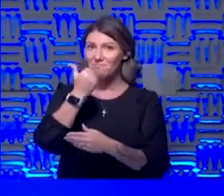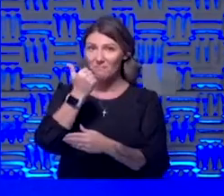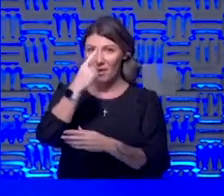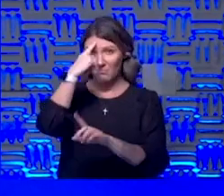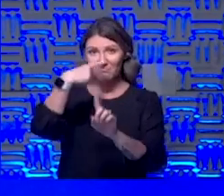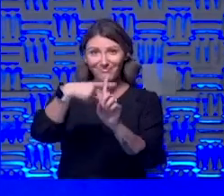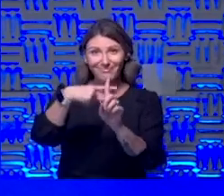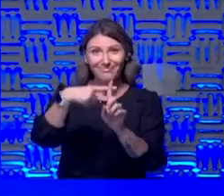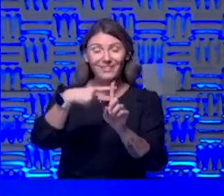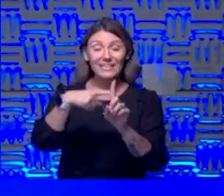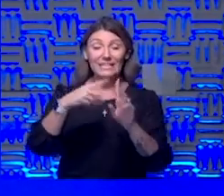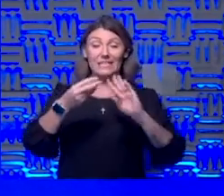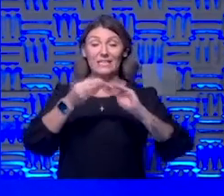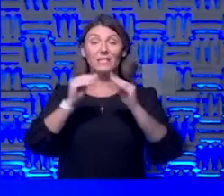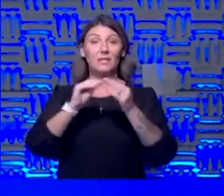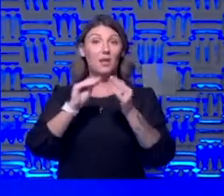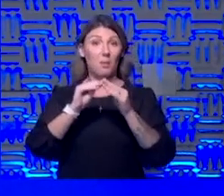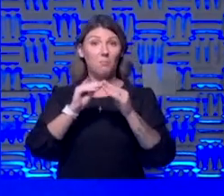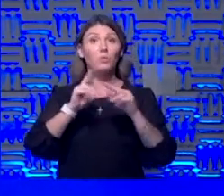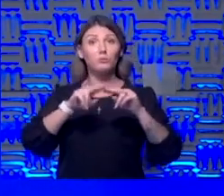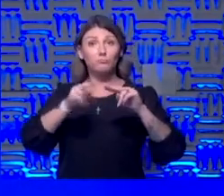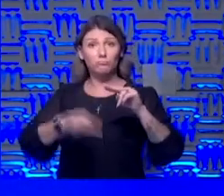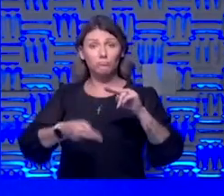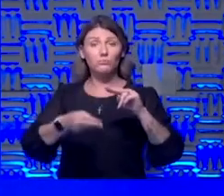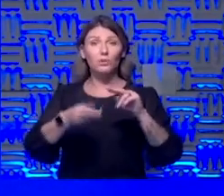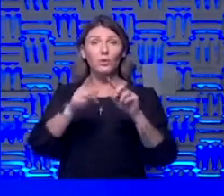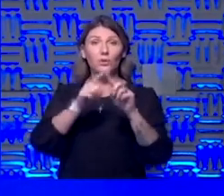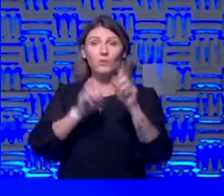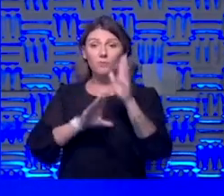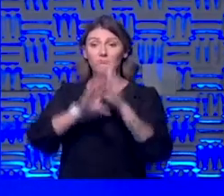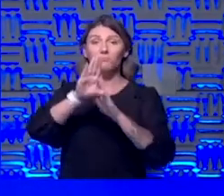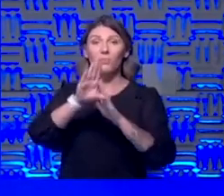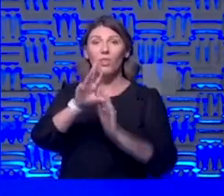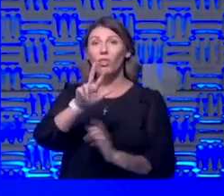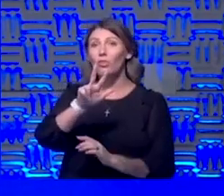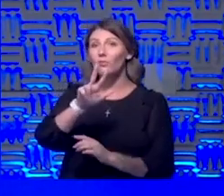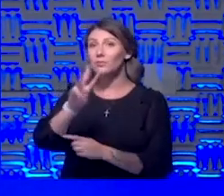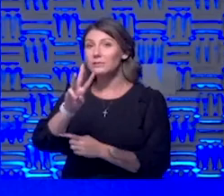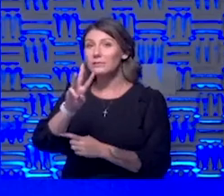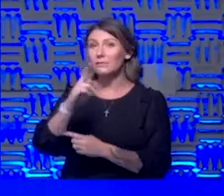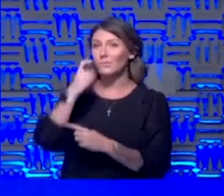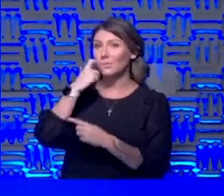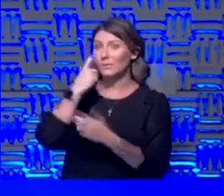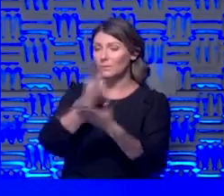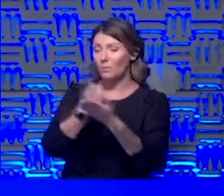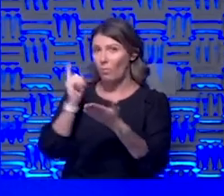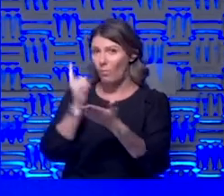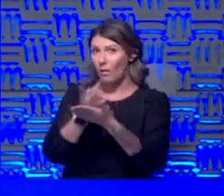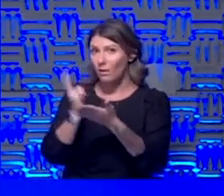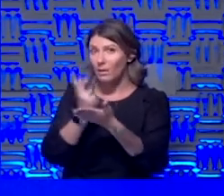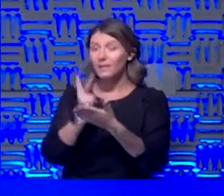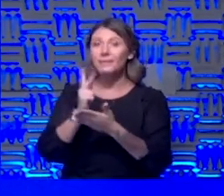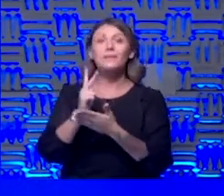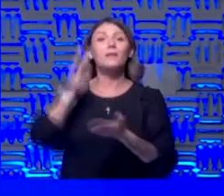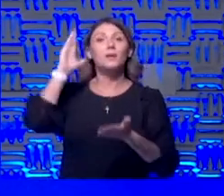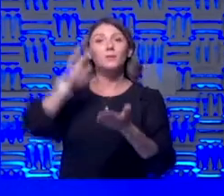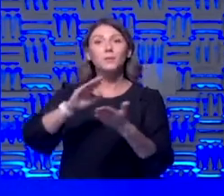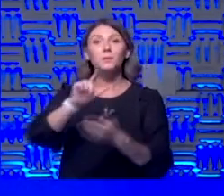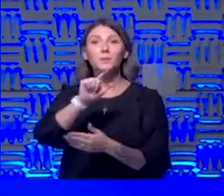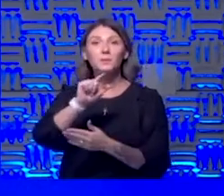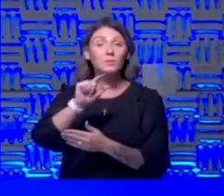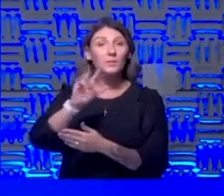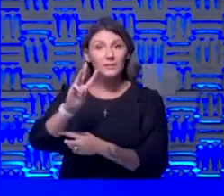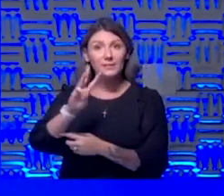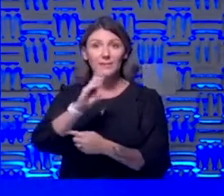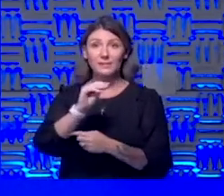about that so our numbers are down from a peak of 36 the last couple weeks now down to 26 but only five of those